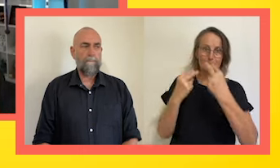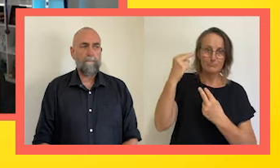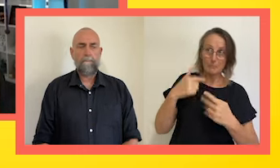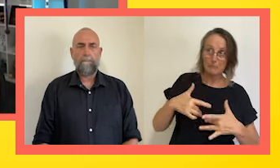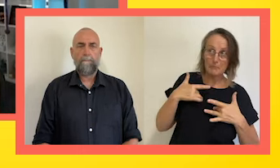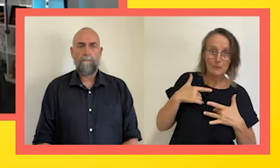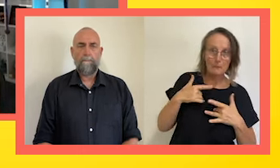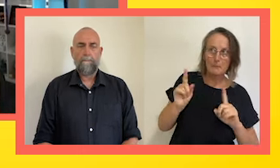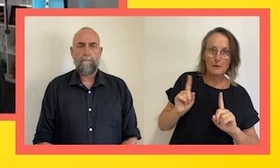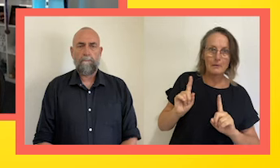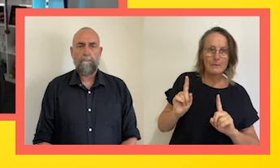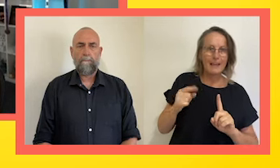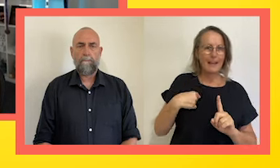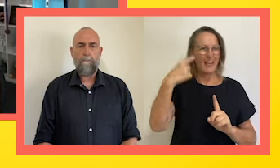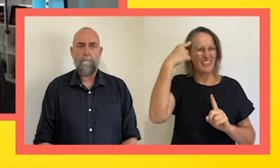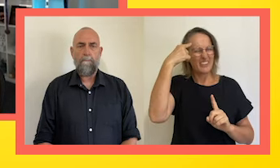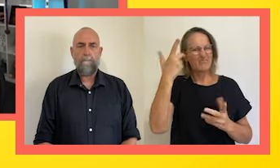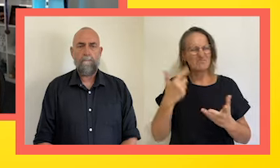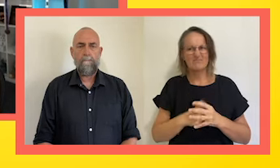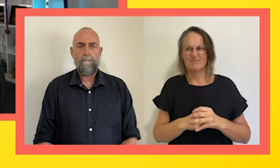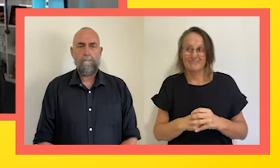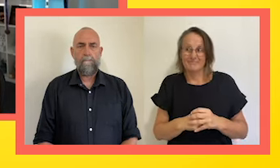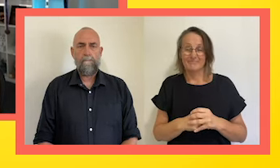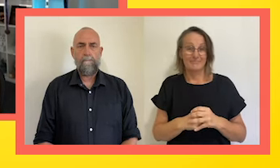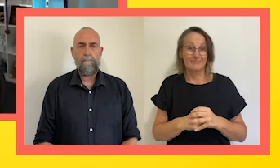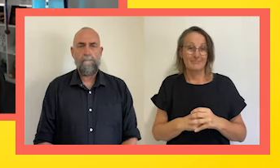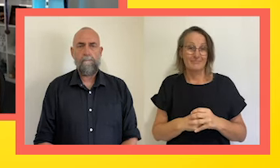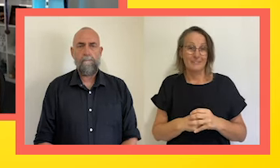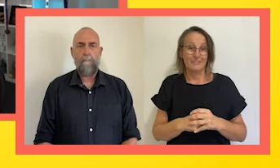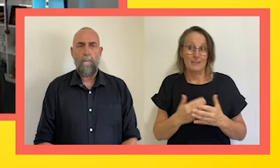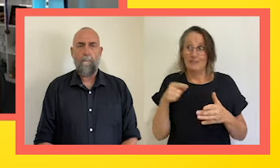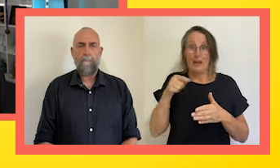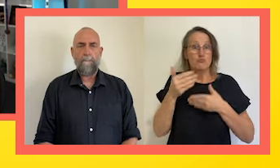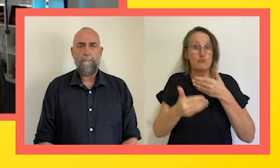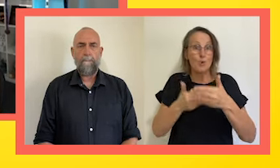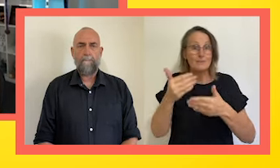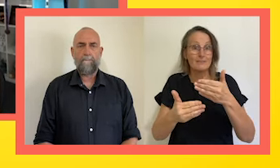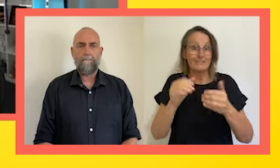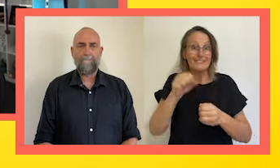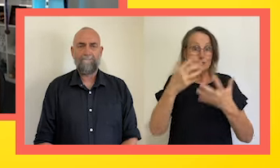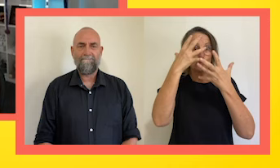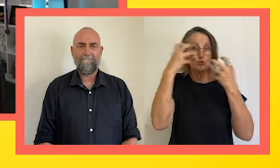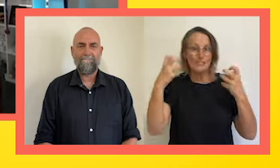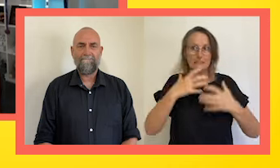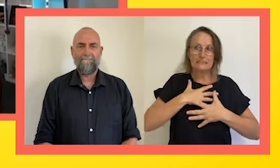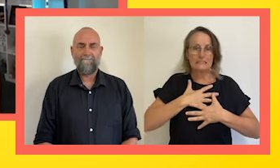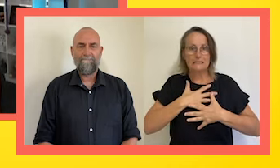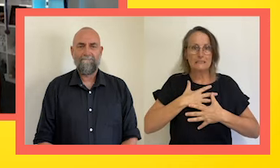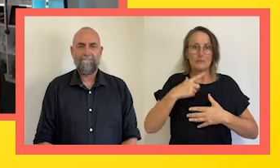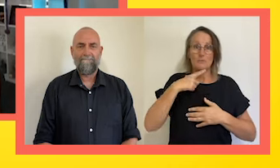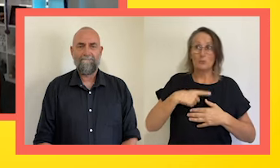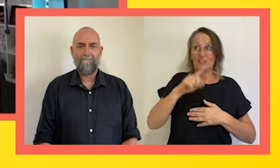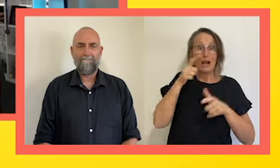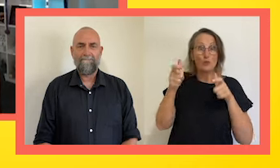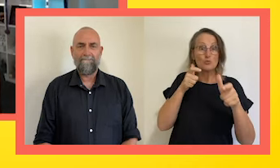And I just think it's this kind of thing where at the end of the day with this process, as stressful as it can be, because you